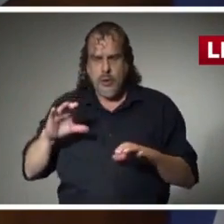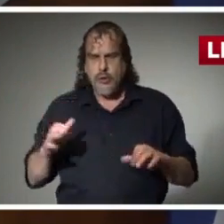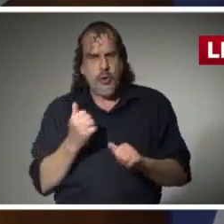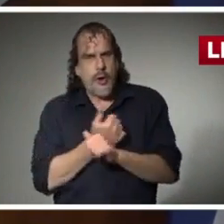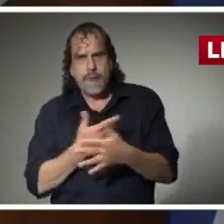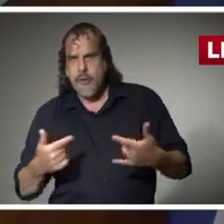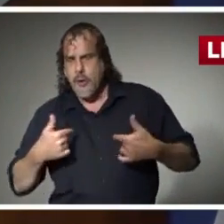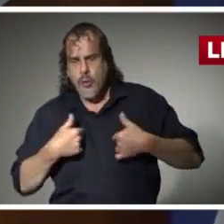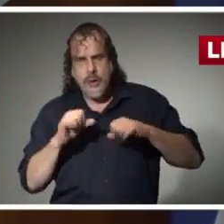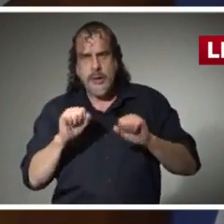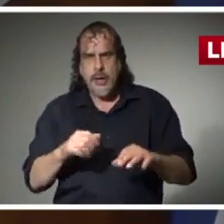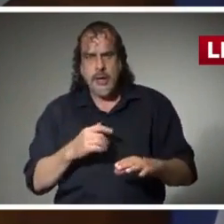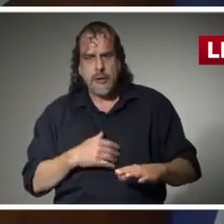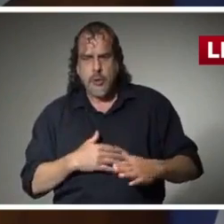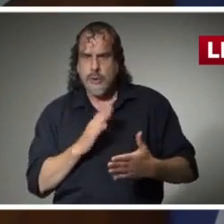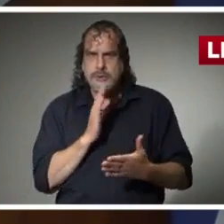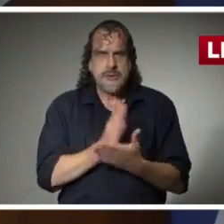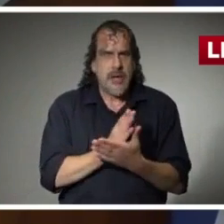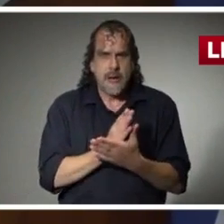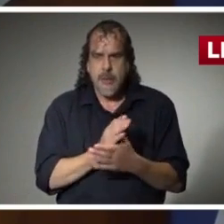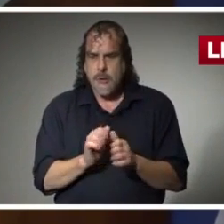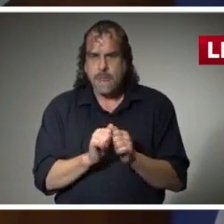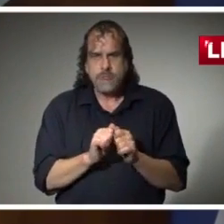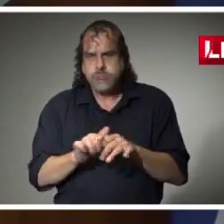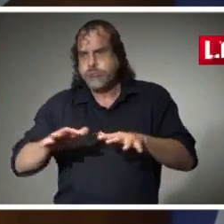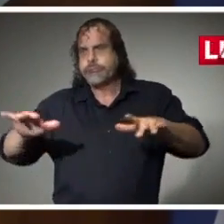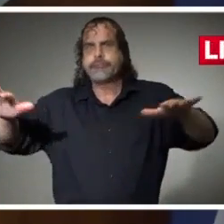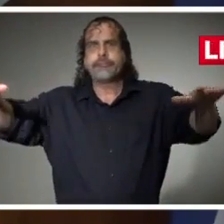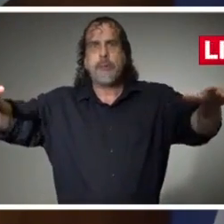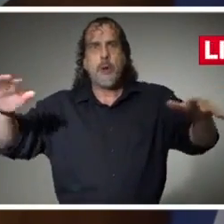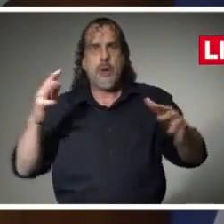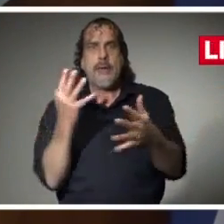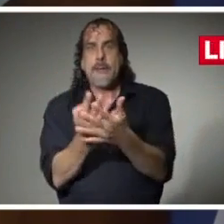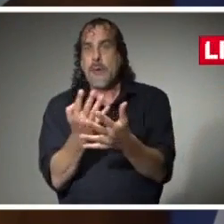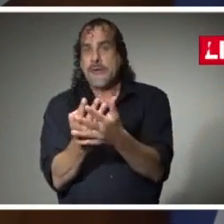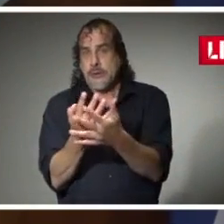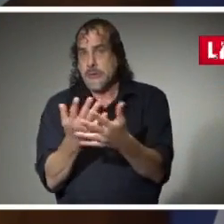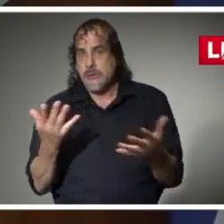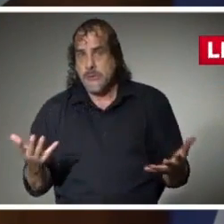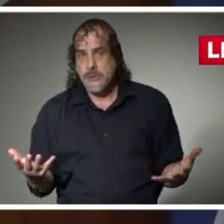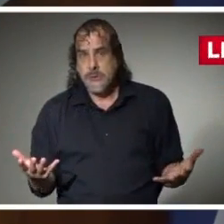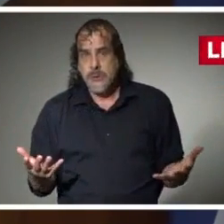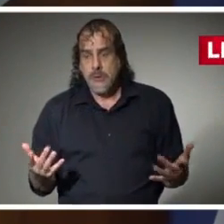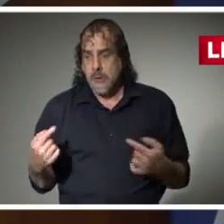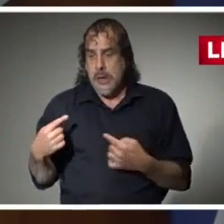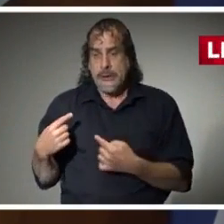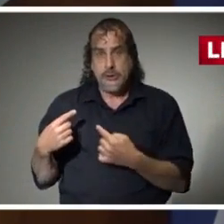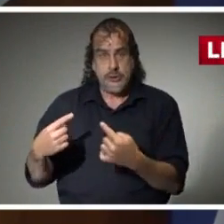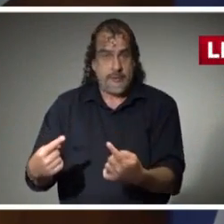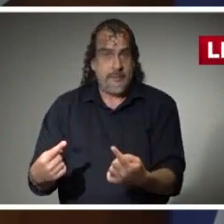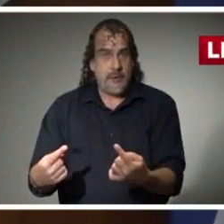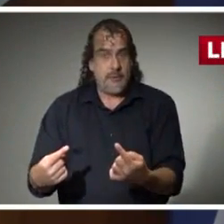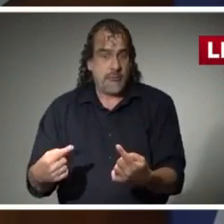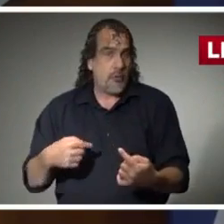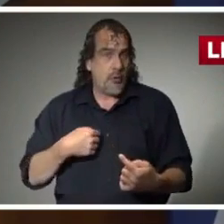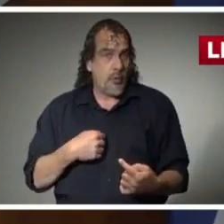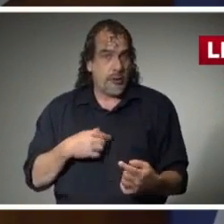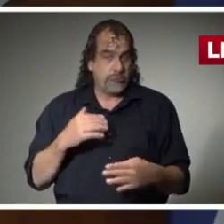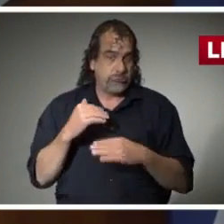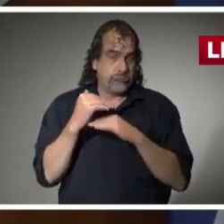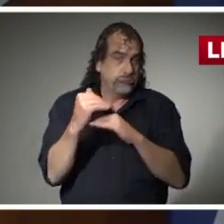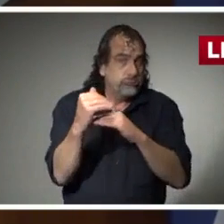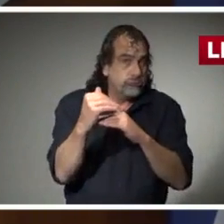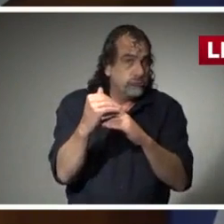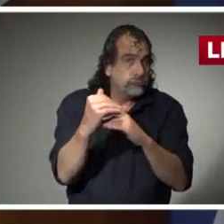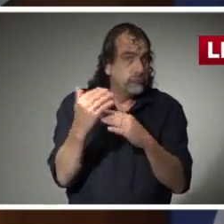everything we can to stop an outbreak in our prisons. And so far, that's what we've done.